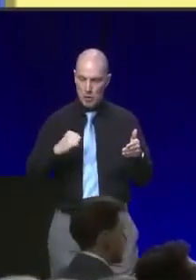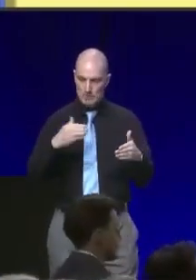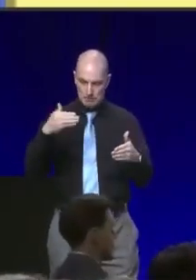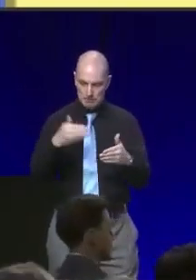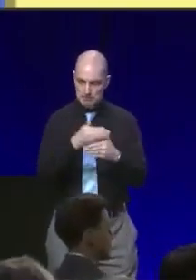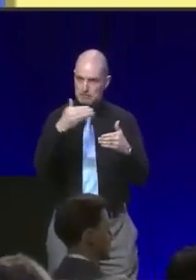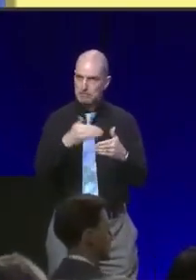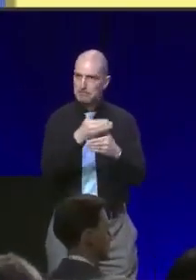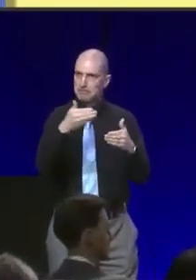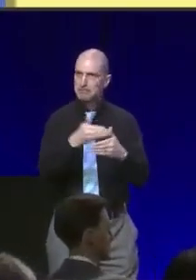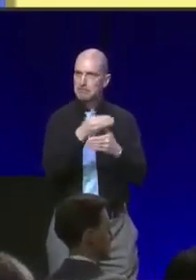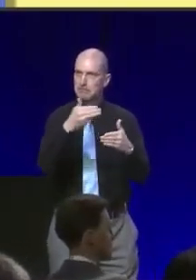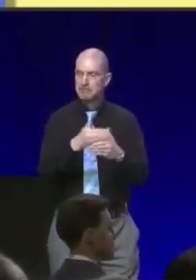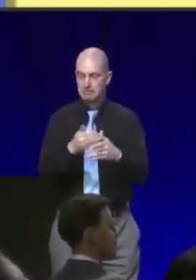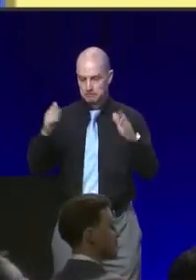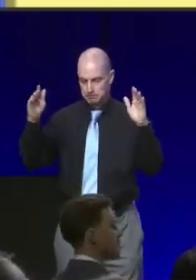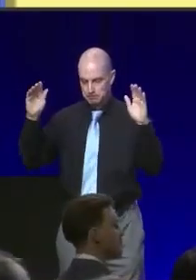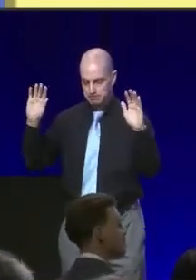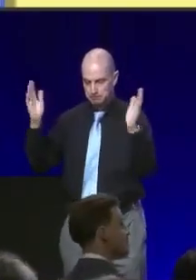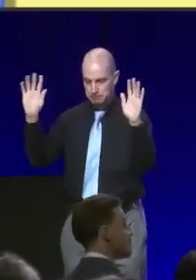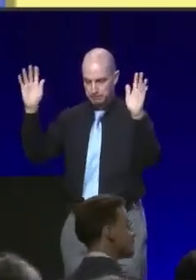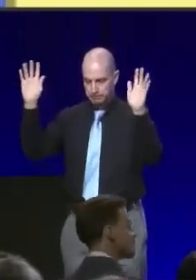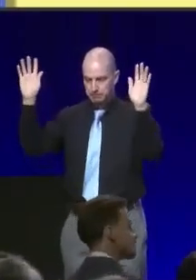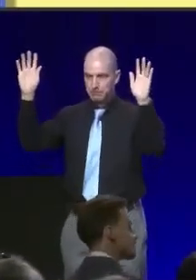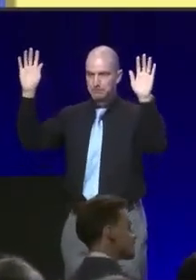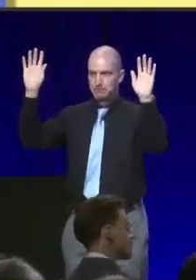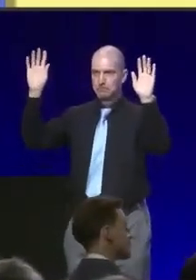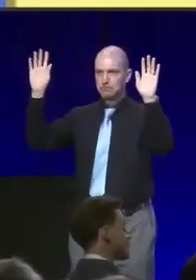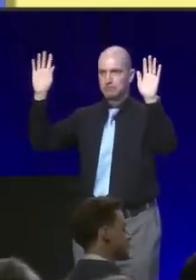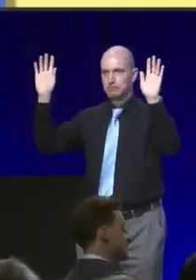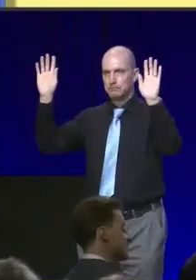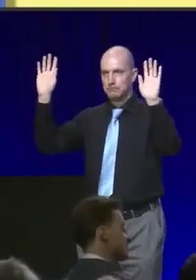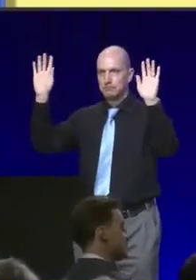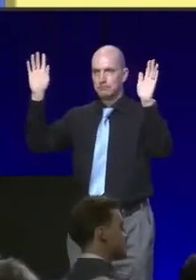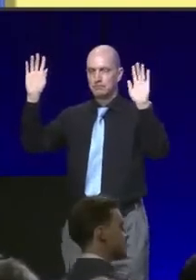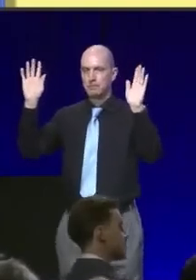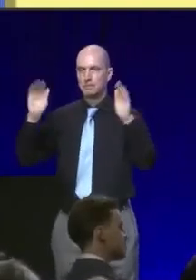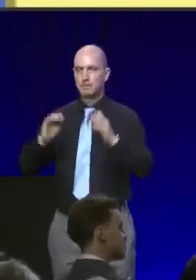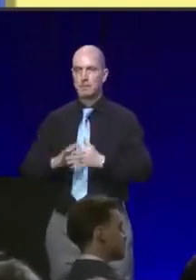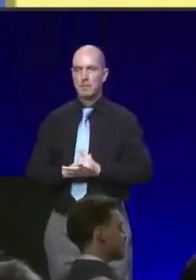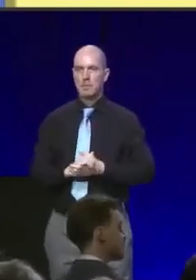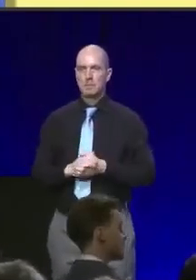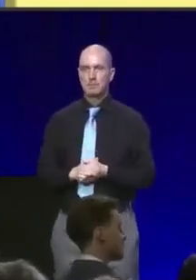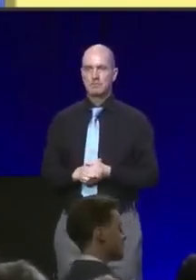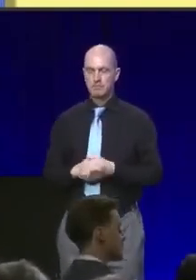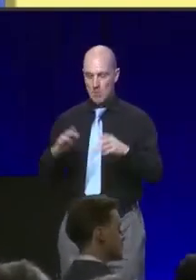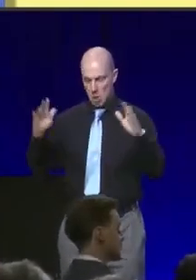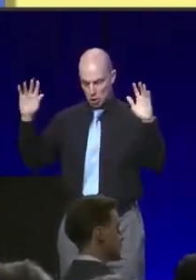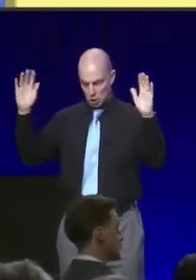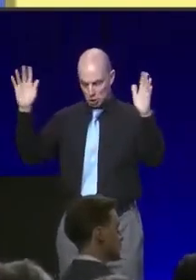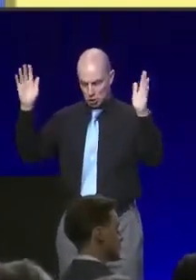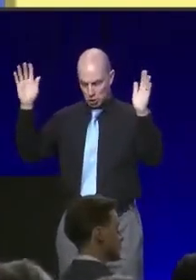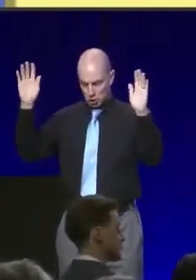outside of the city that has been taken care of